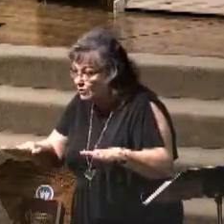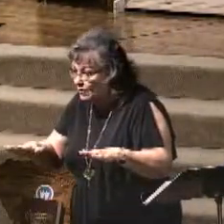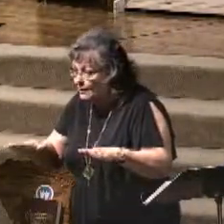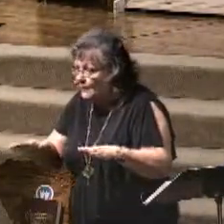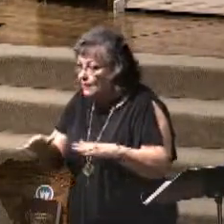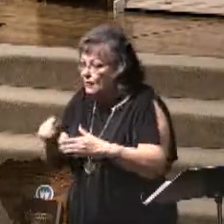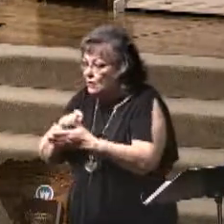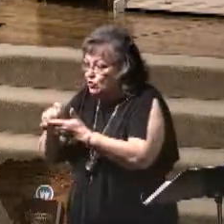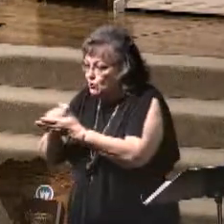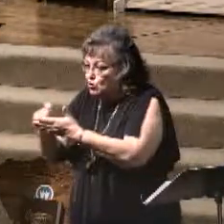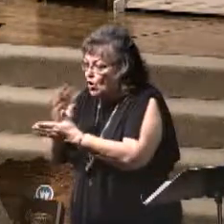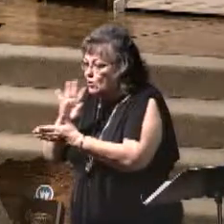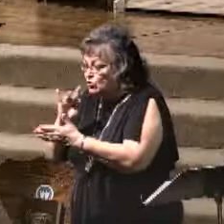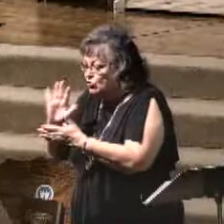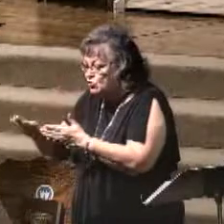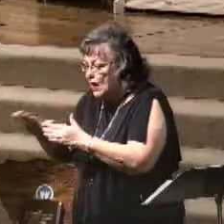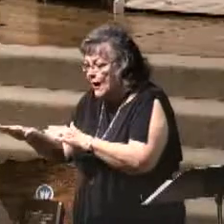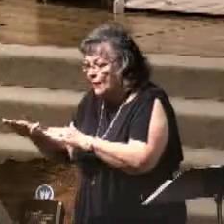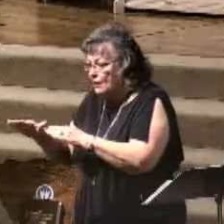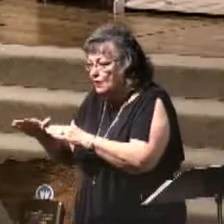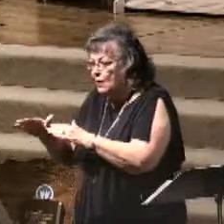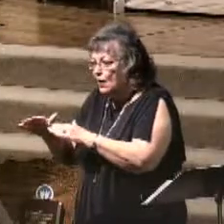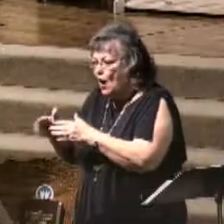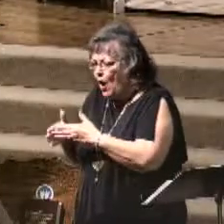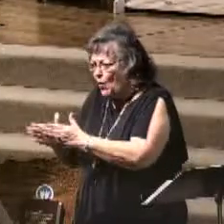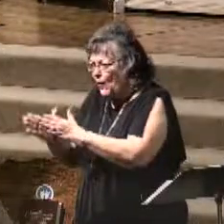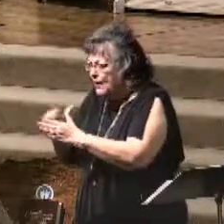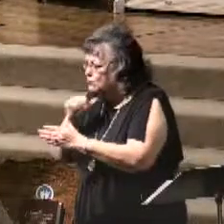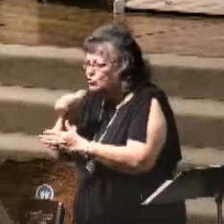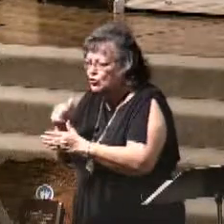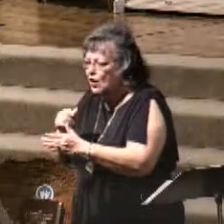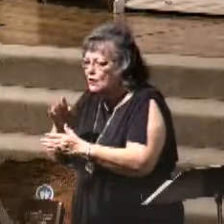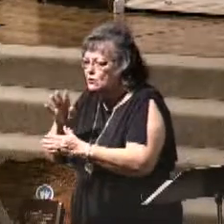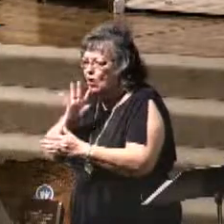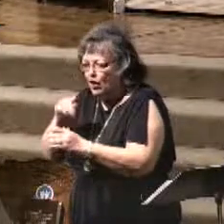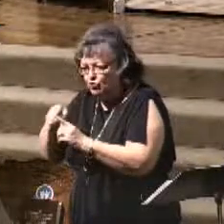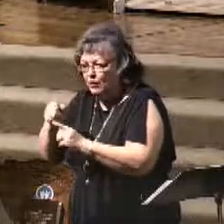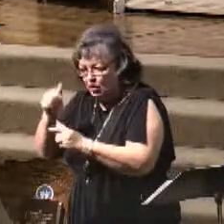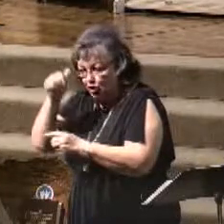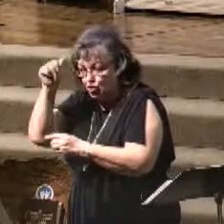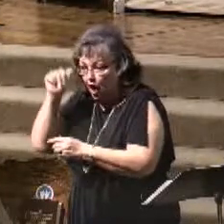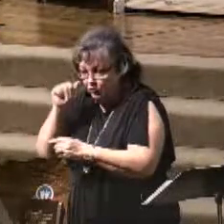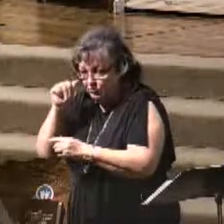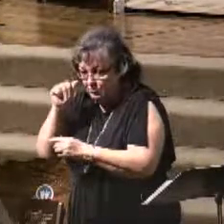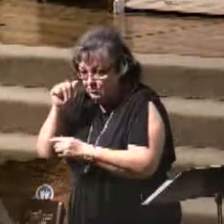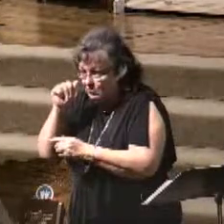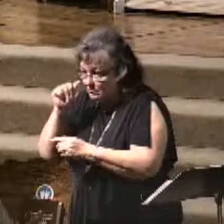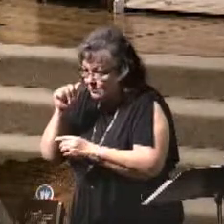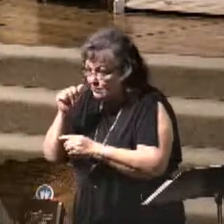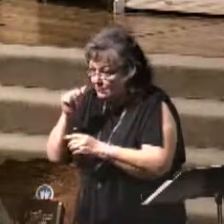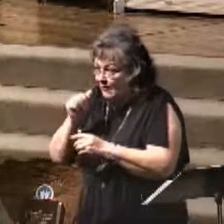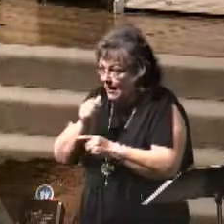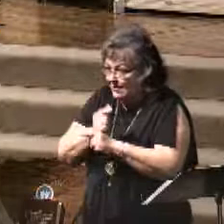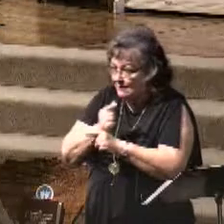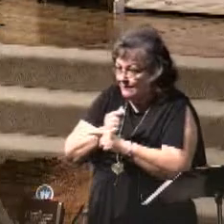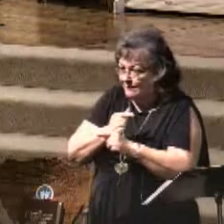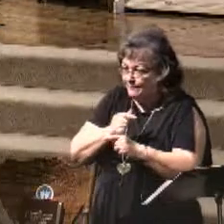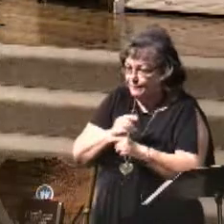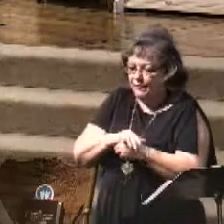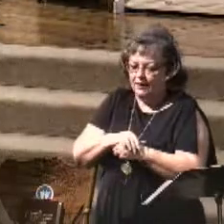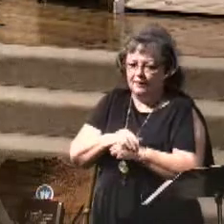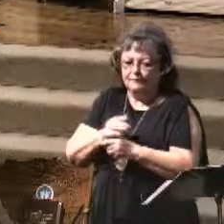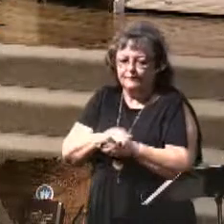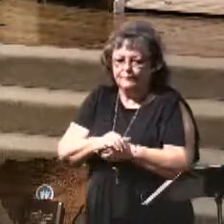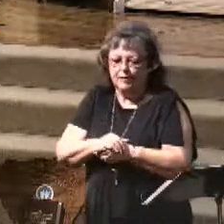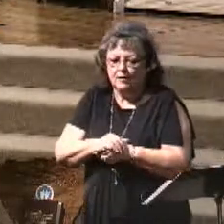24, He's talking about the tribulation period because, because right